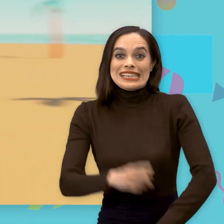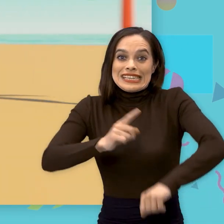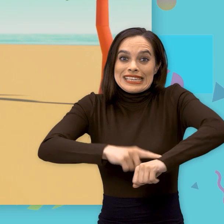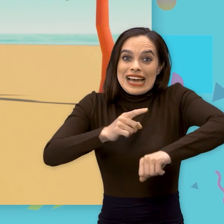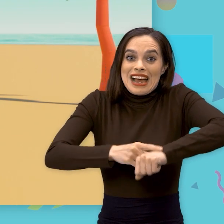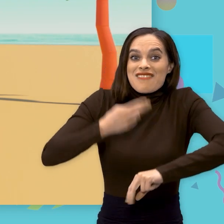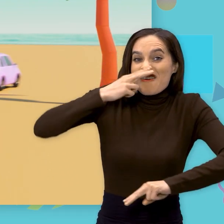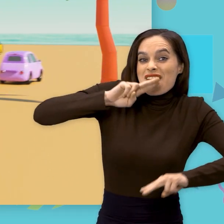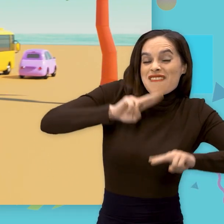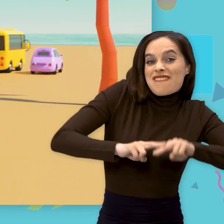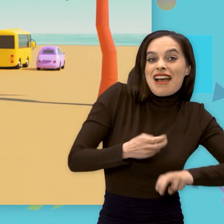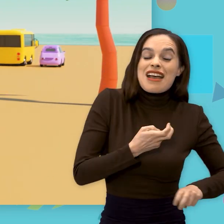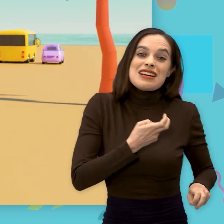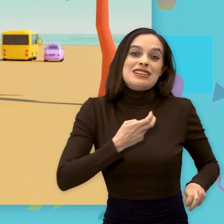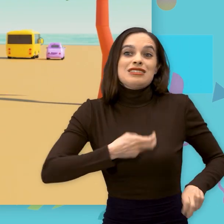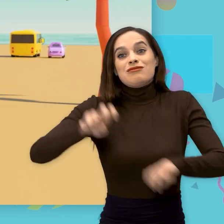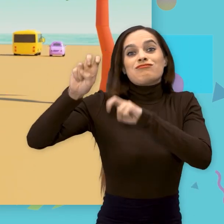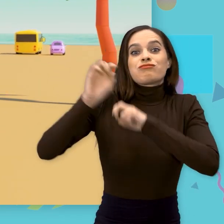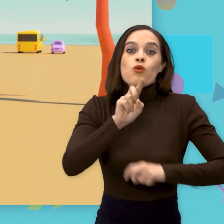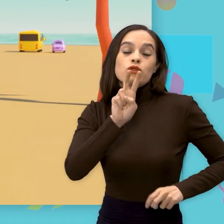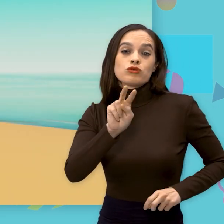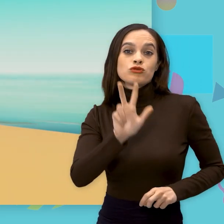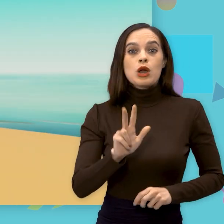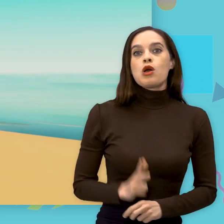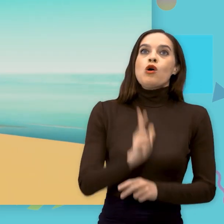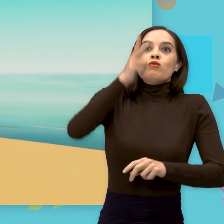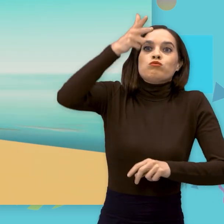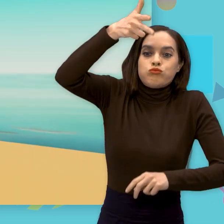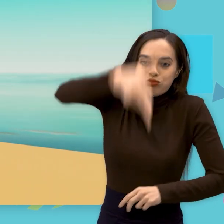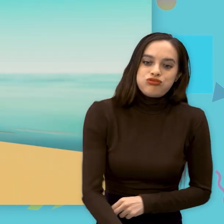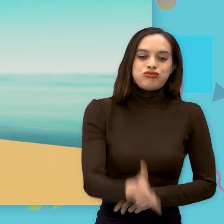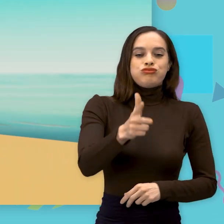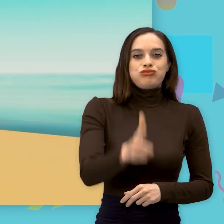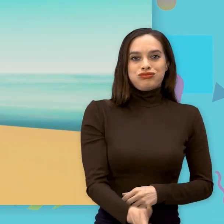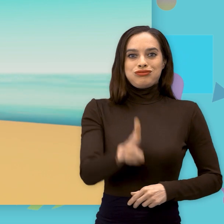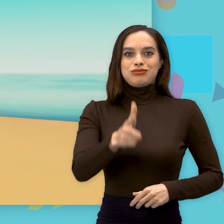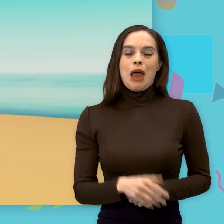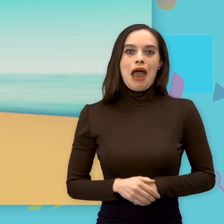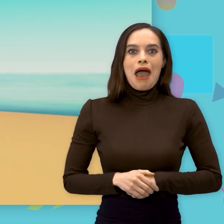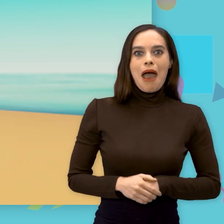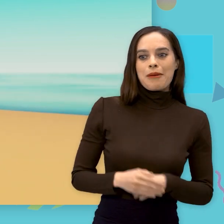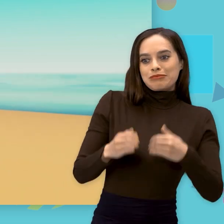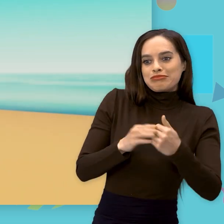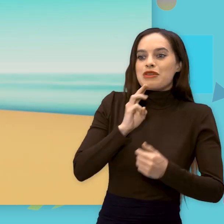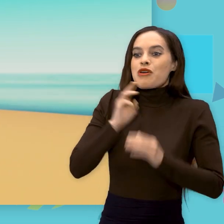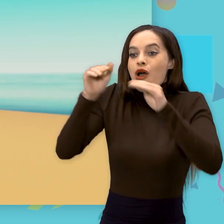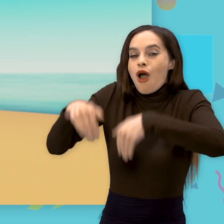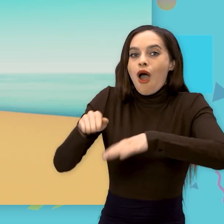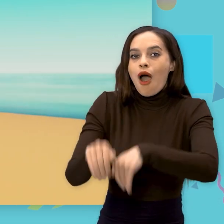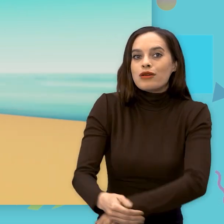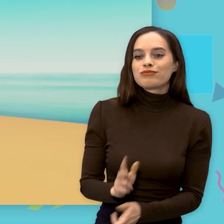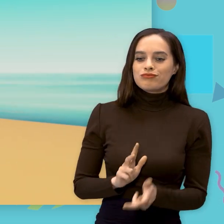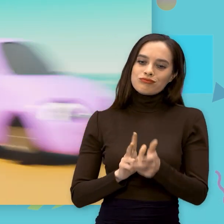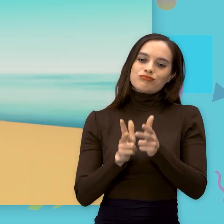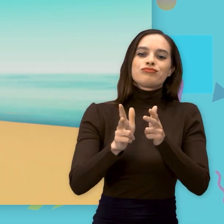Time for an adventure, one, two, three Up through the hills and down by the sea